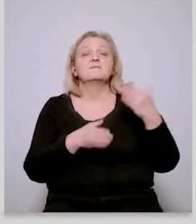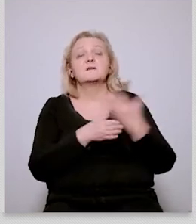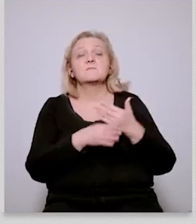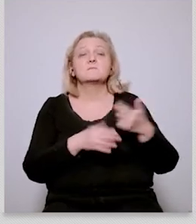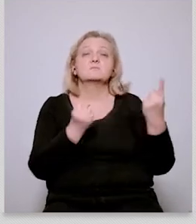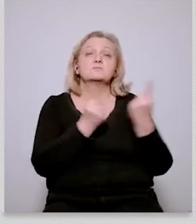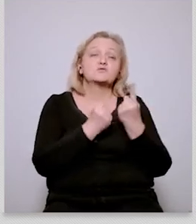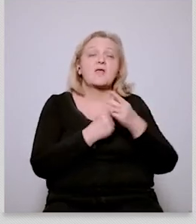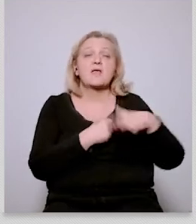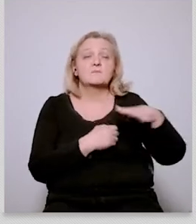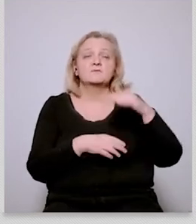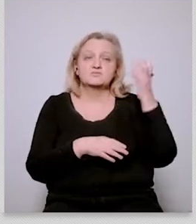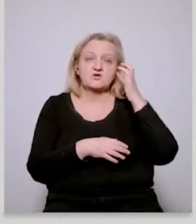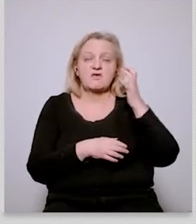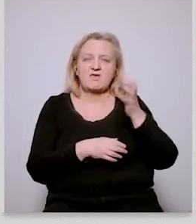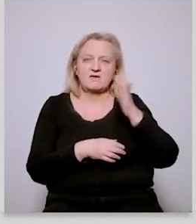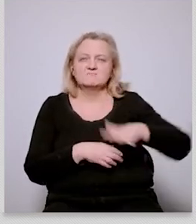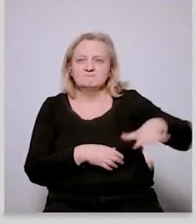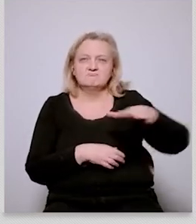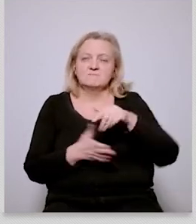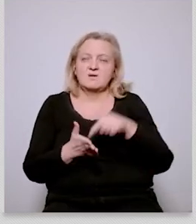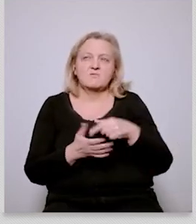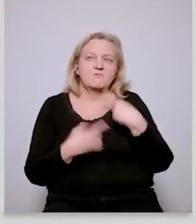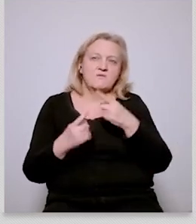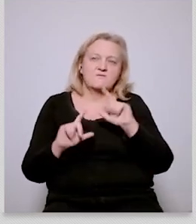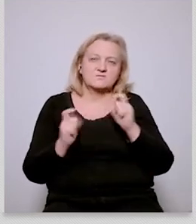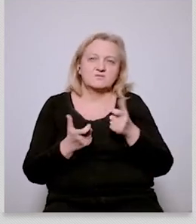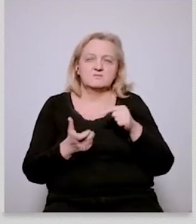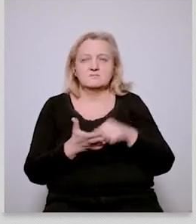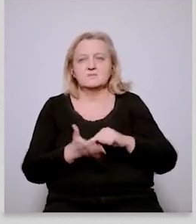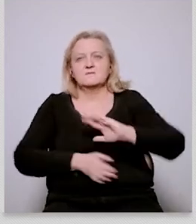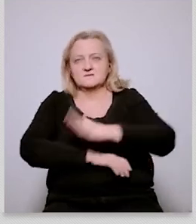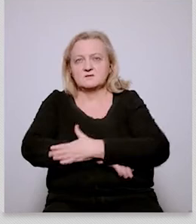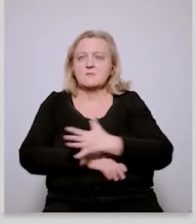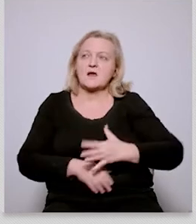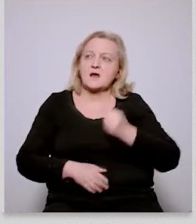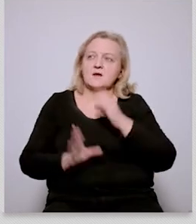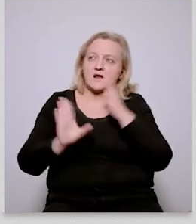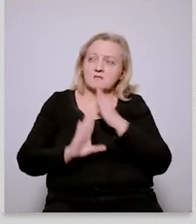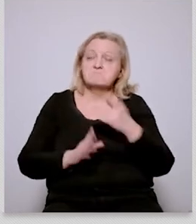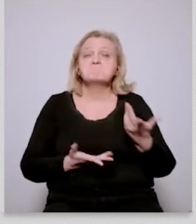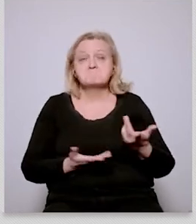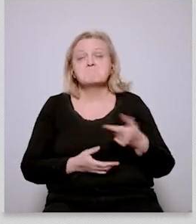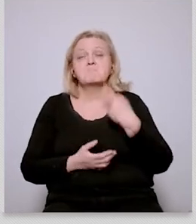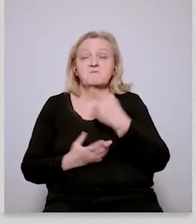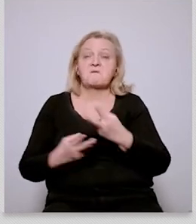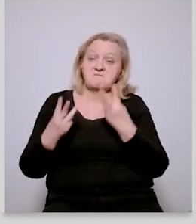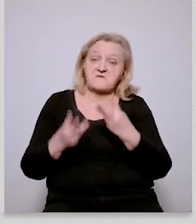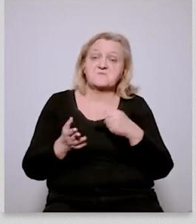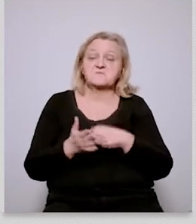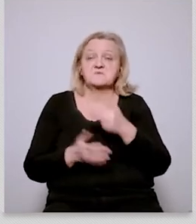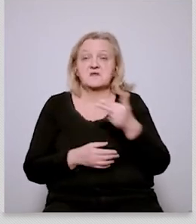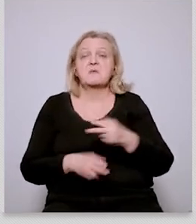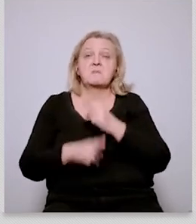one breath they say that they support the climate ambition this is so important and you know the climate neutrality is such a